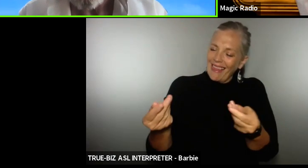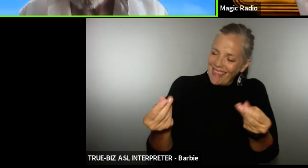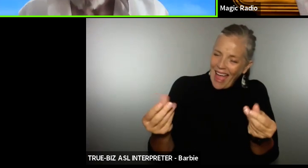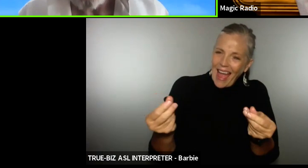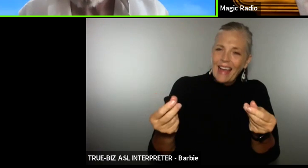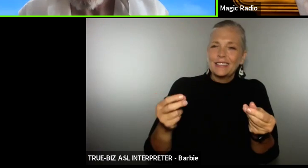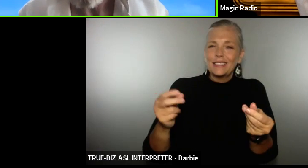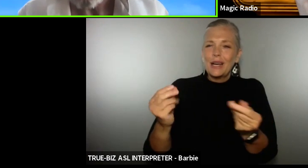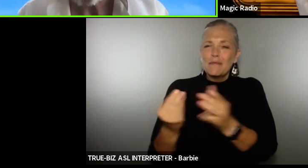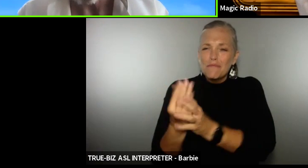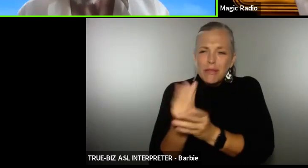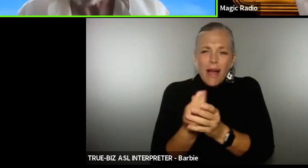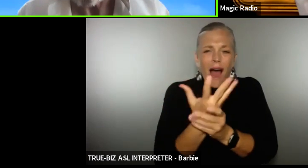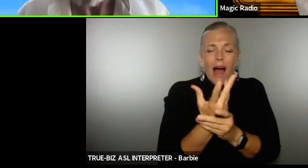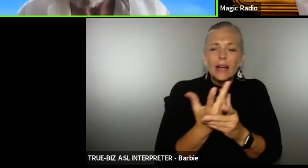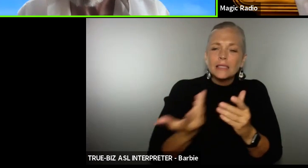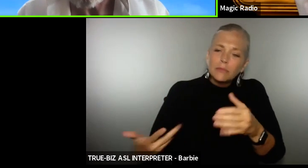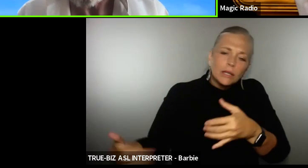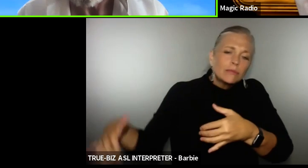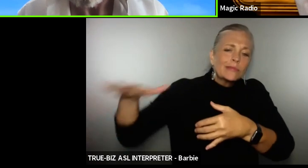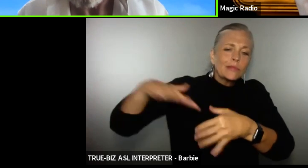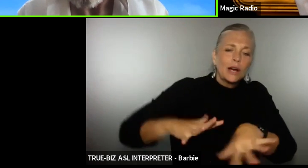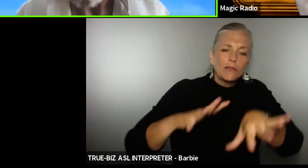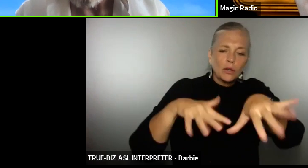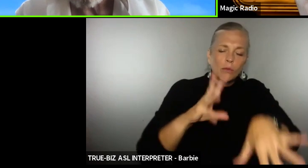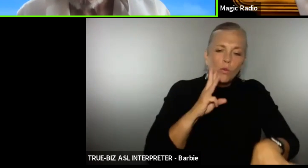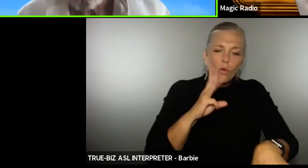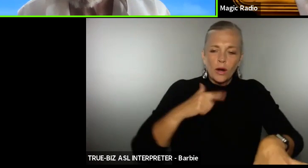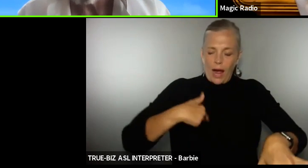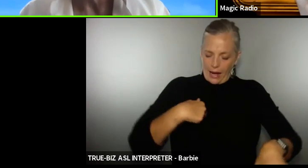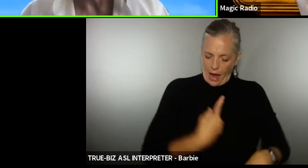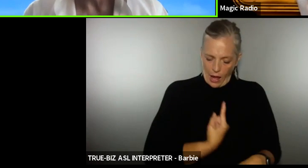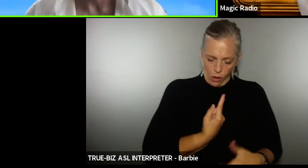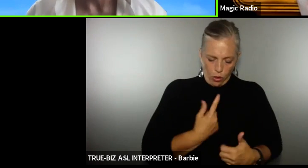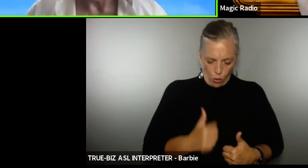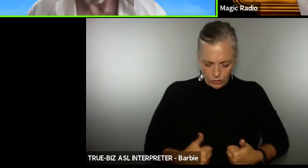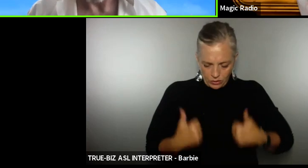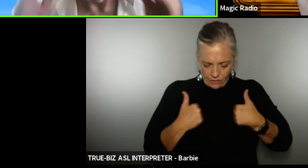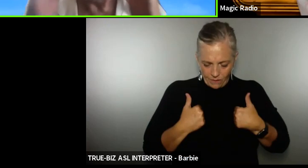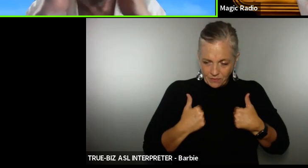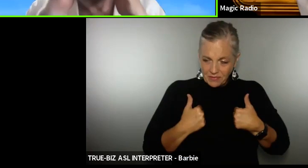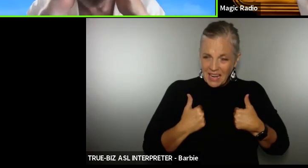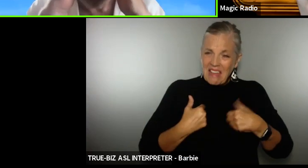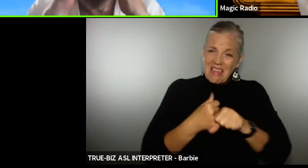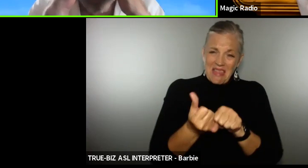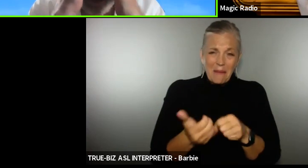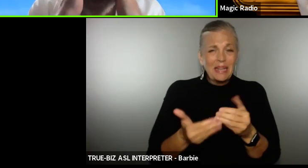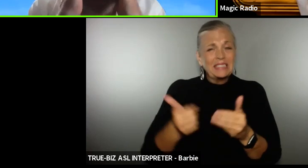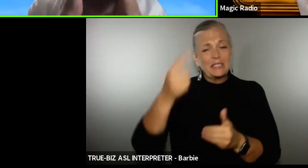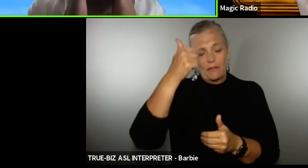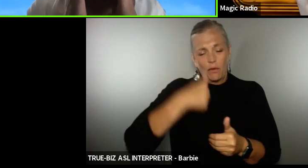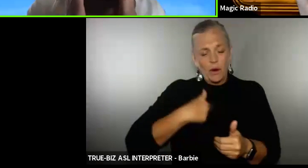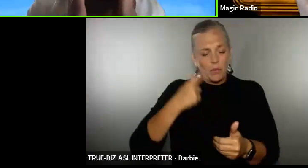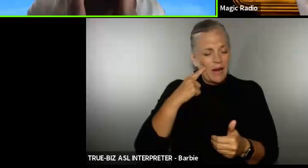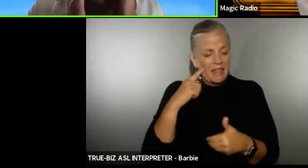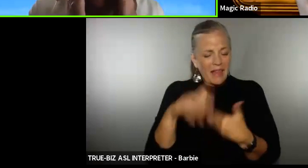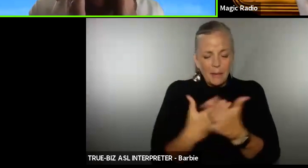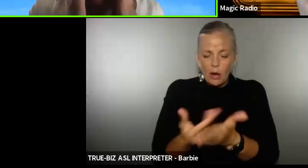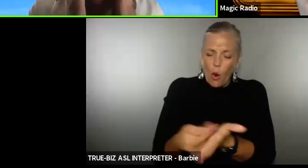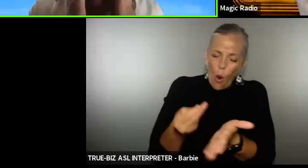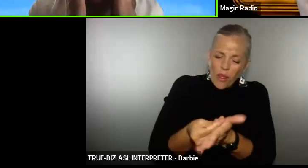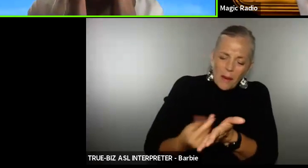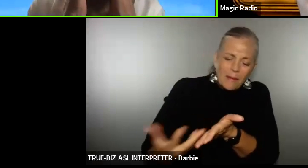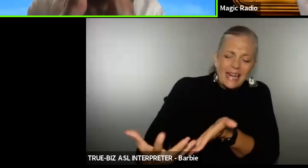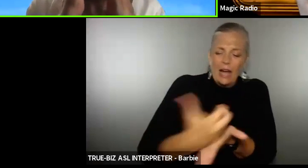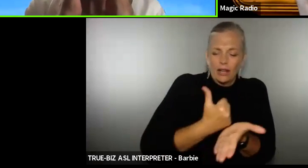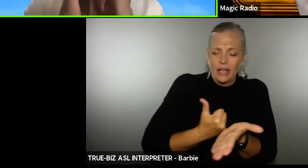that game makes it easier on me when I think of all the money I could be making now that free enterprise exists in the